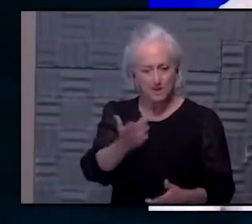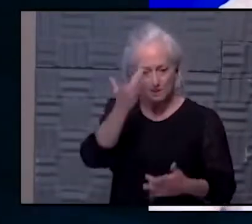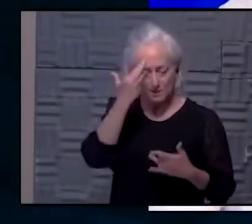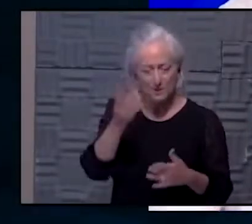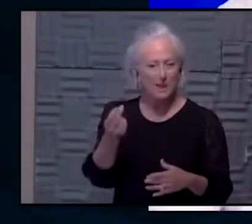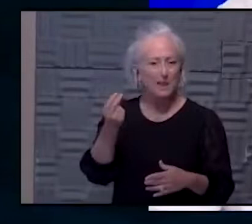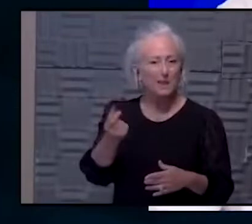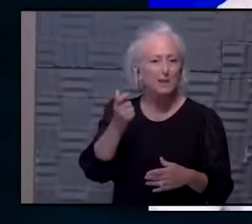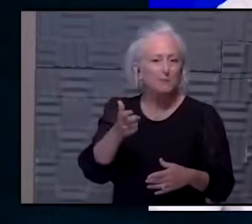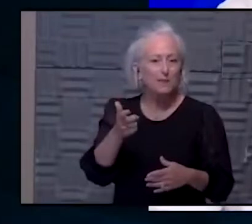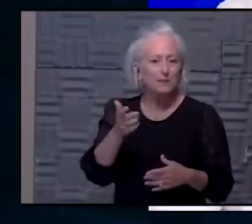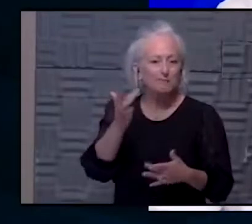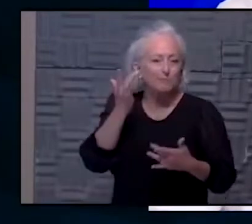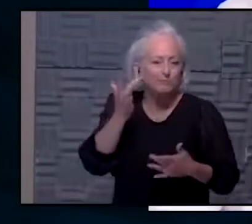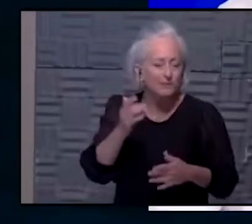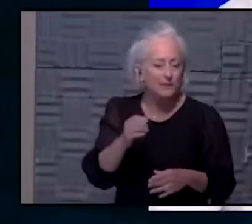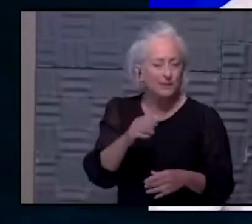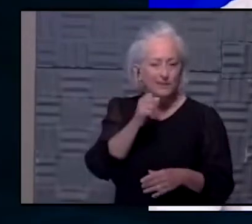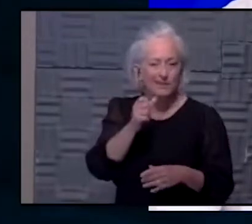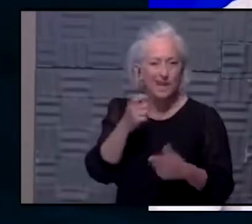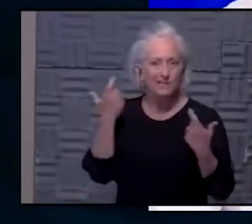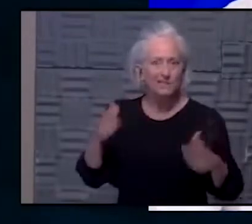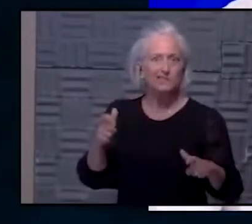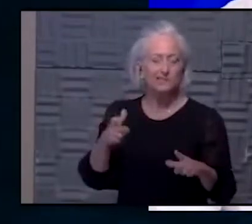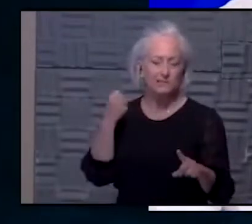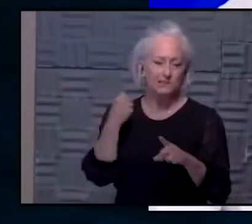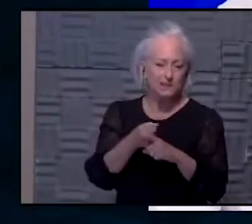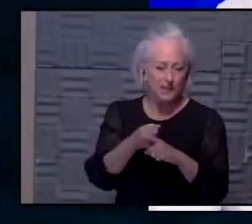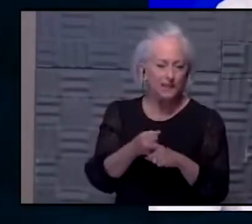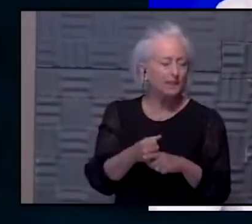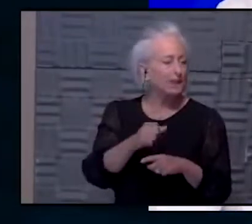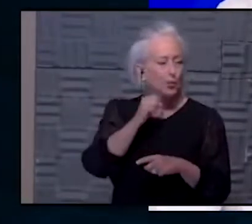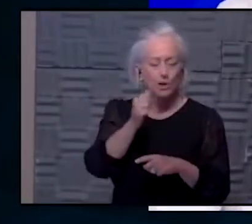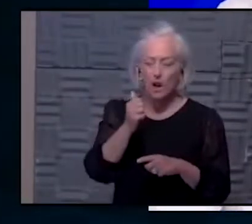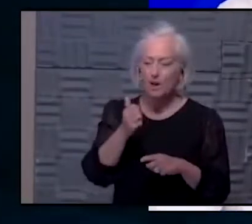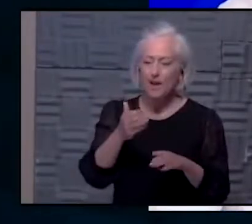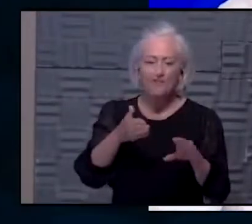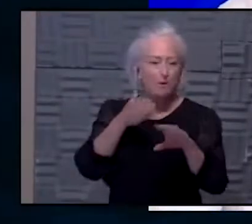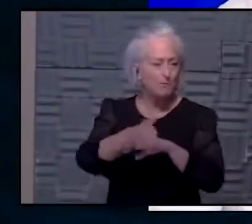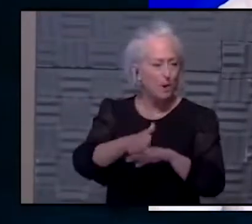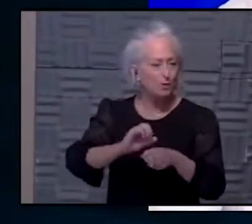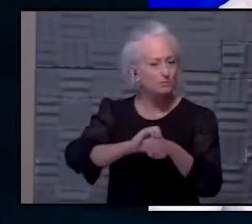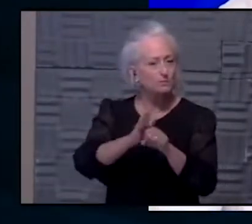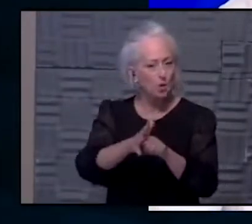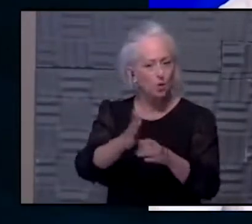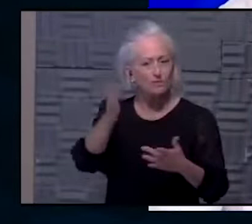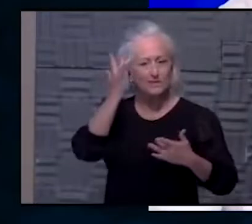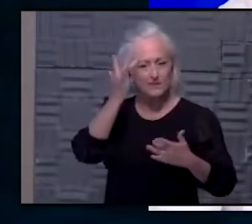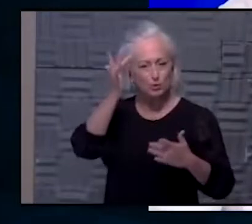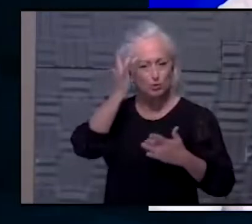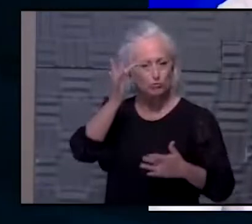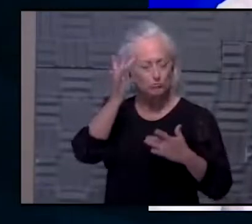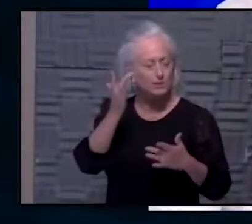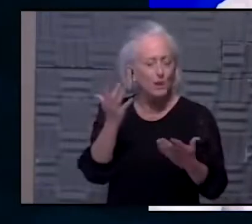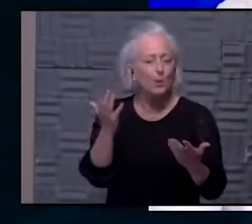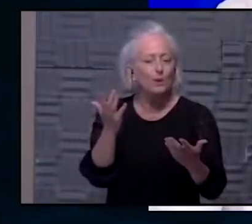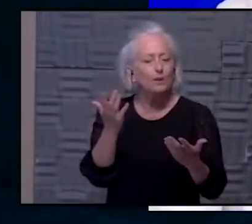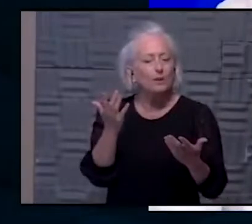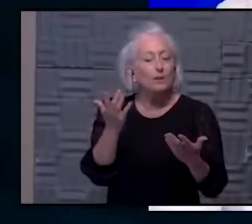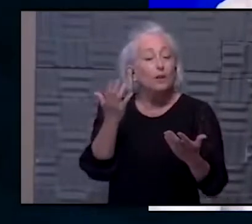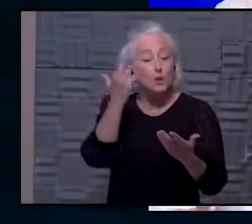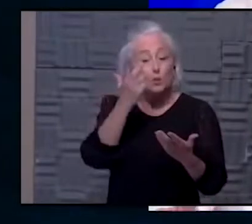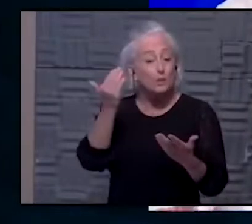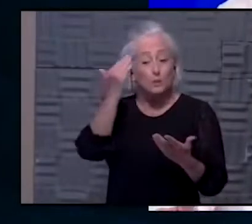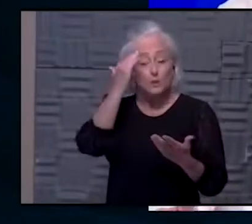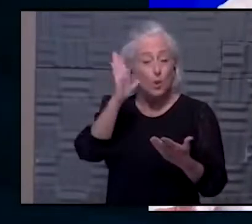road as opposed to a major landmine. You're not going to be at risk for post-COVID syndrome. I mean, the idea that we don't know how it's going to be better that we get vaccinated is because